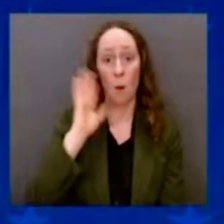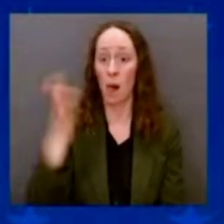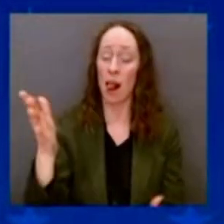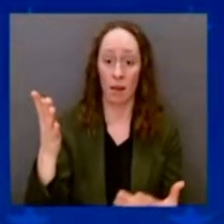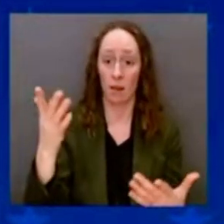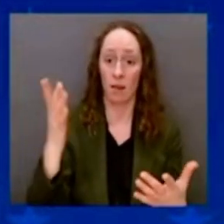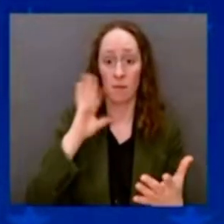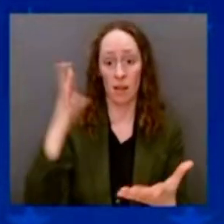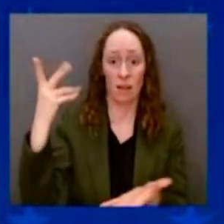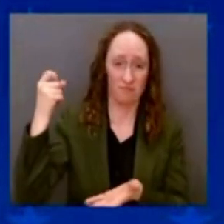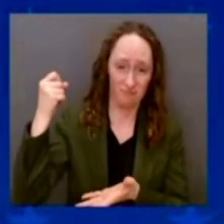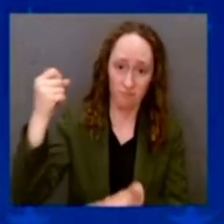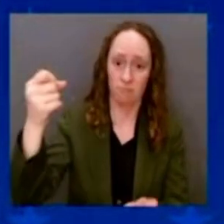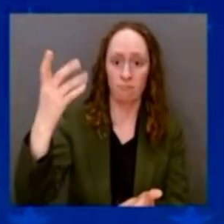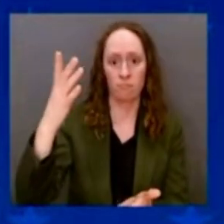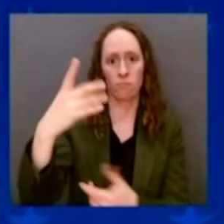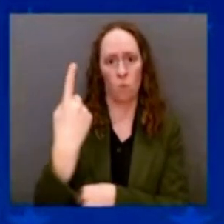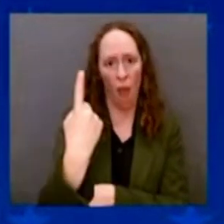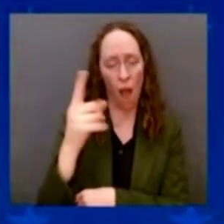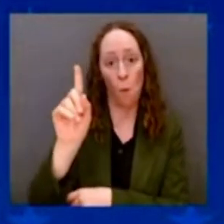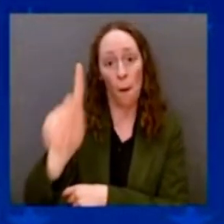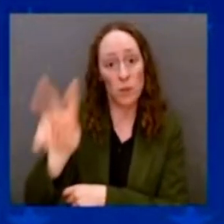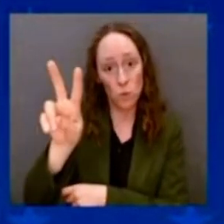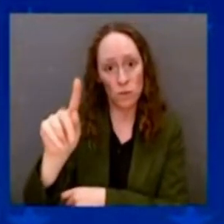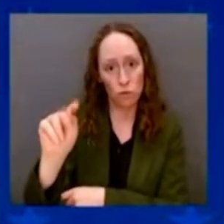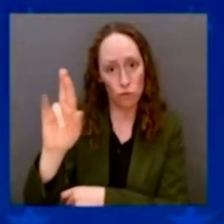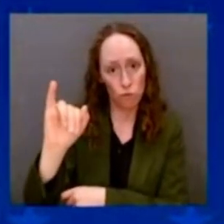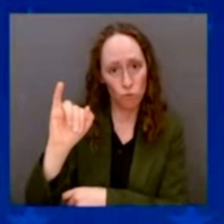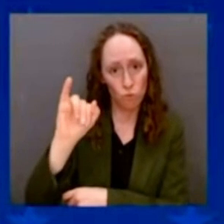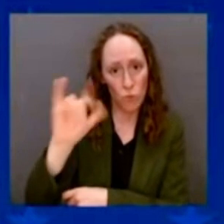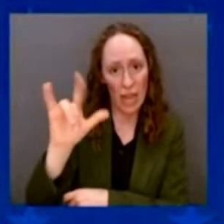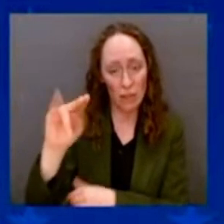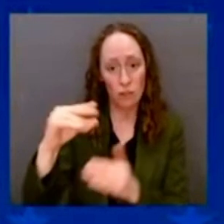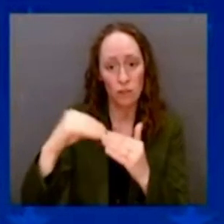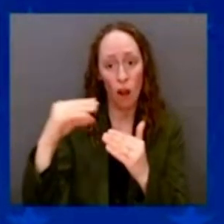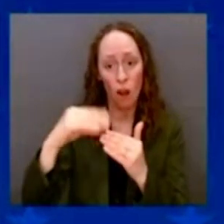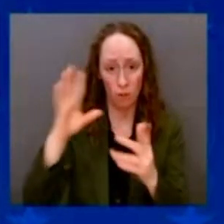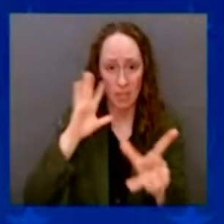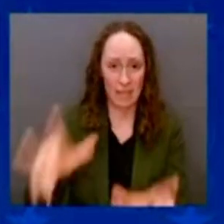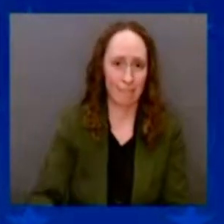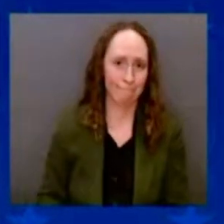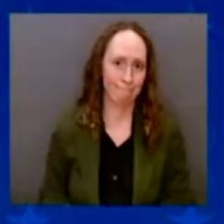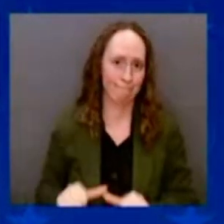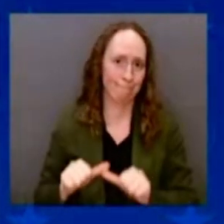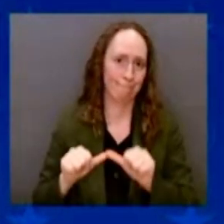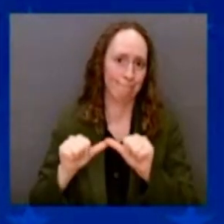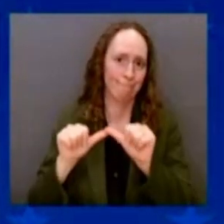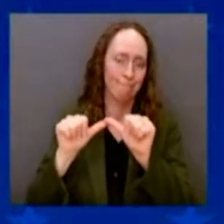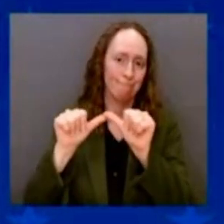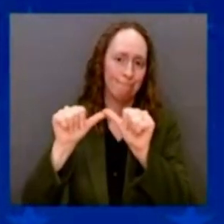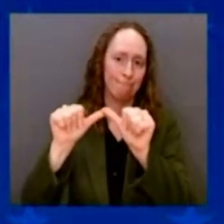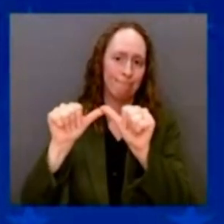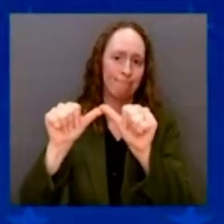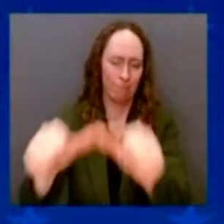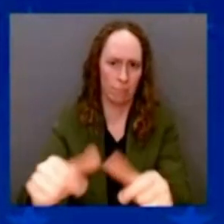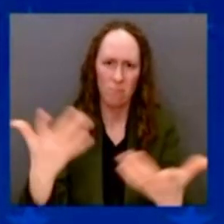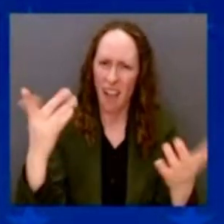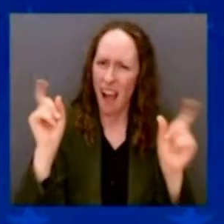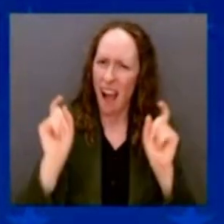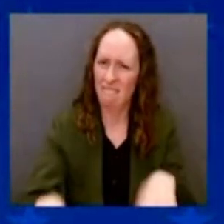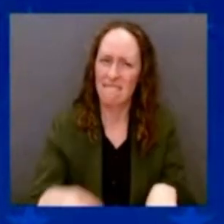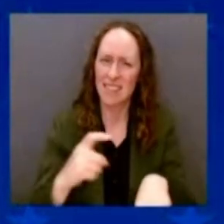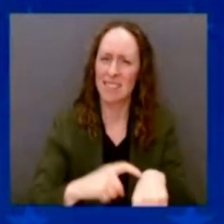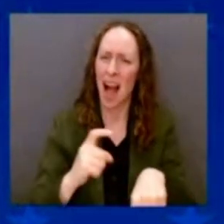to rebuild the infrastructure in this country. How can you lead the world if you have second-rate ports, highways, drinking water, et cetera?